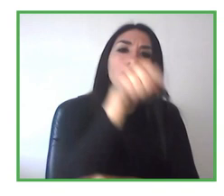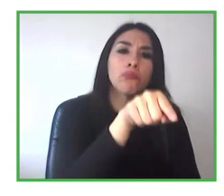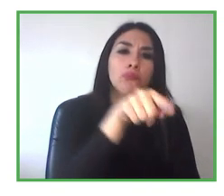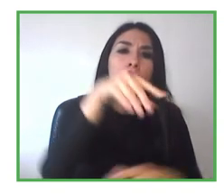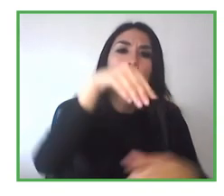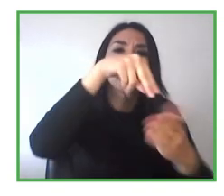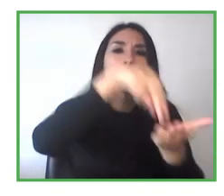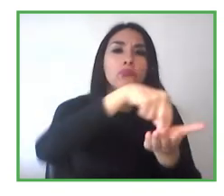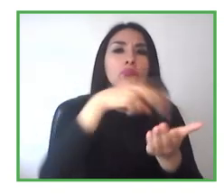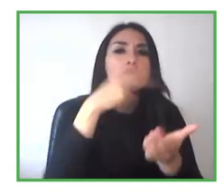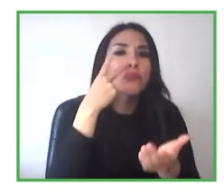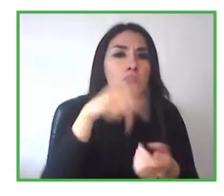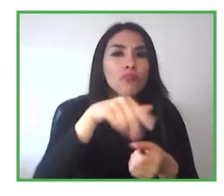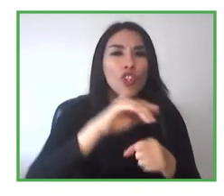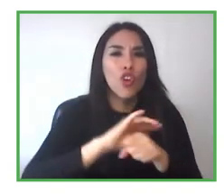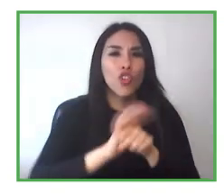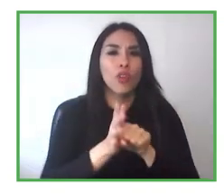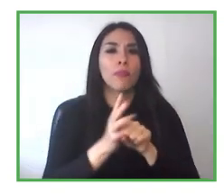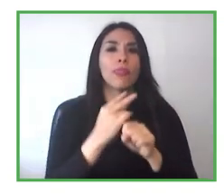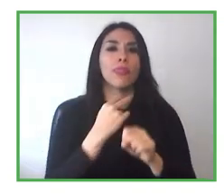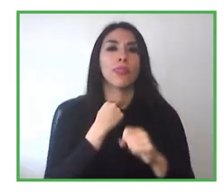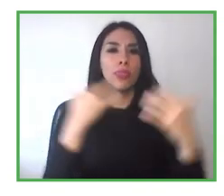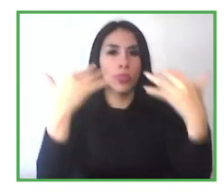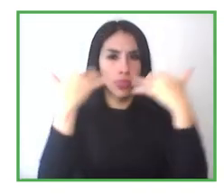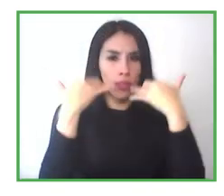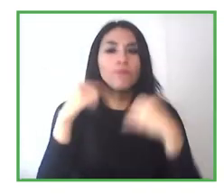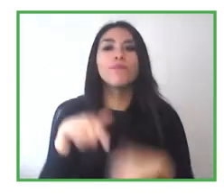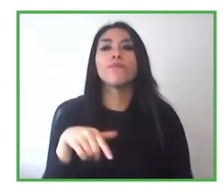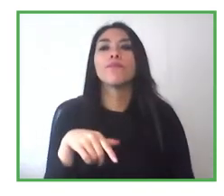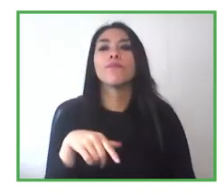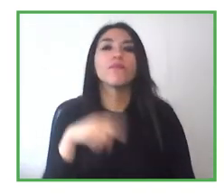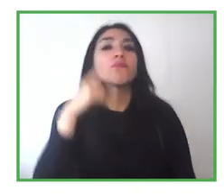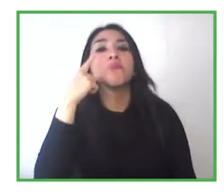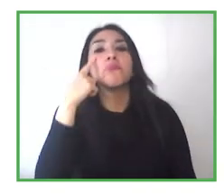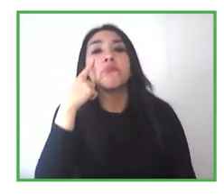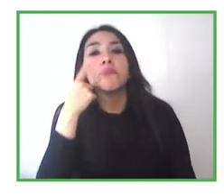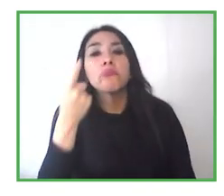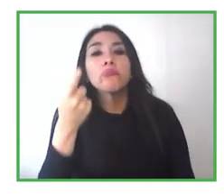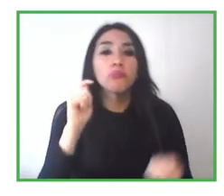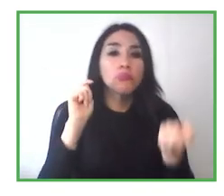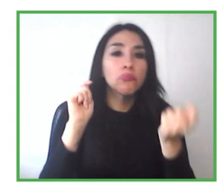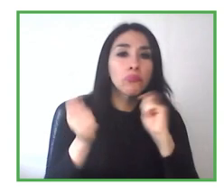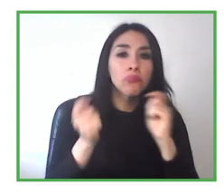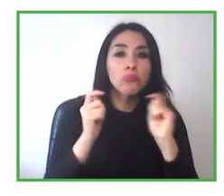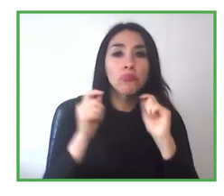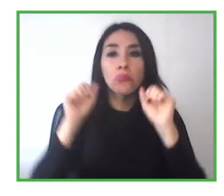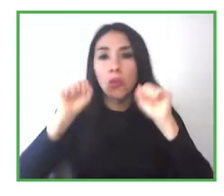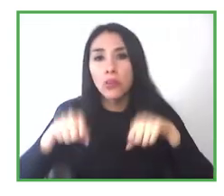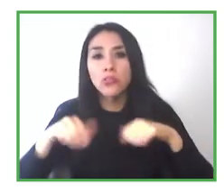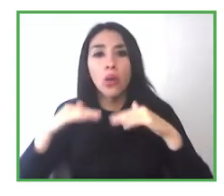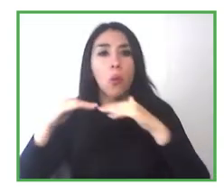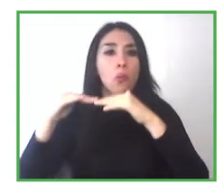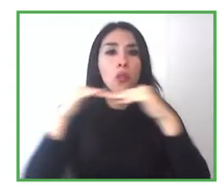carried out physically, but now we're turning things up.